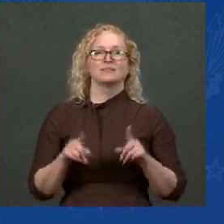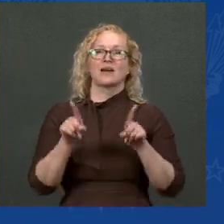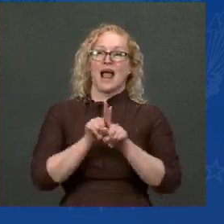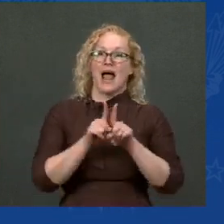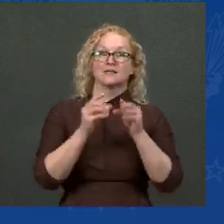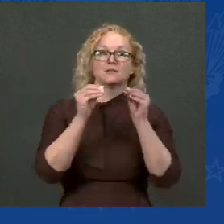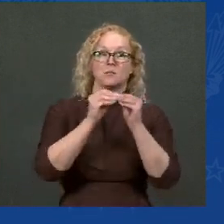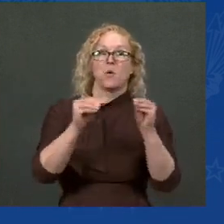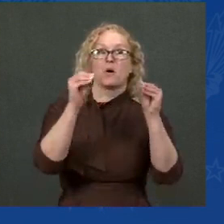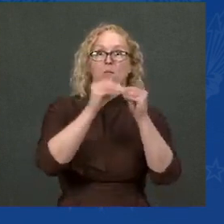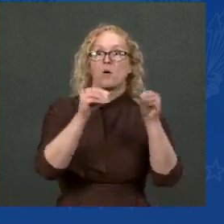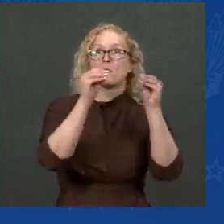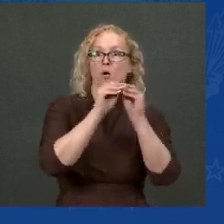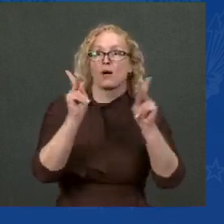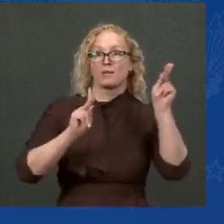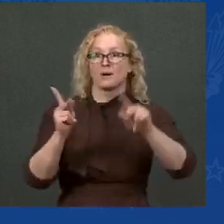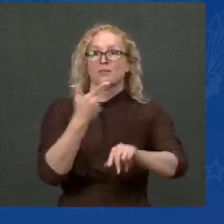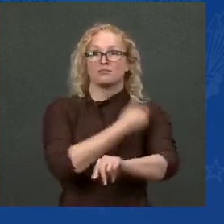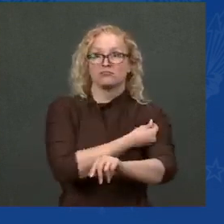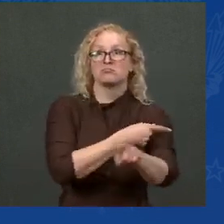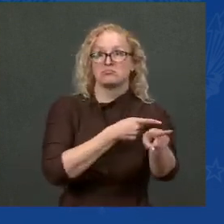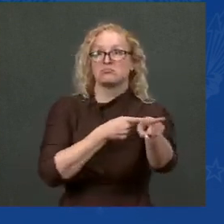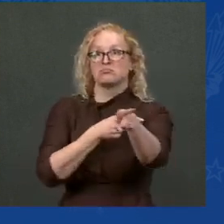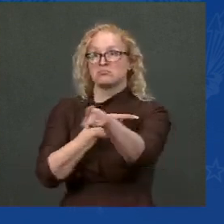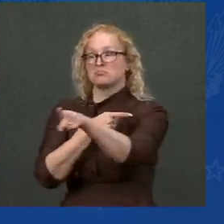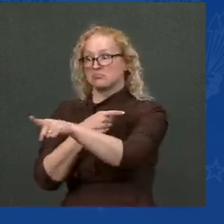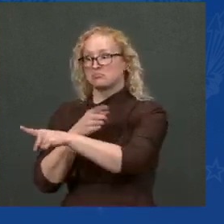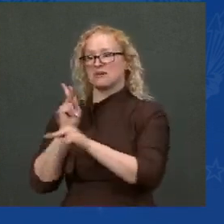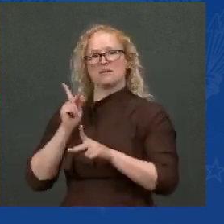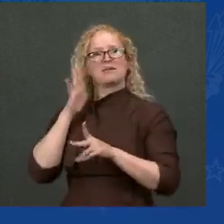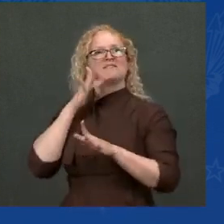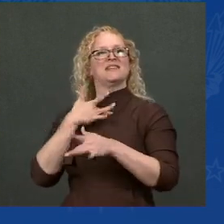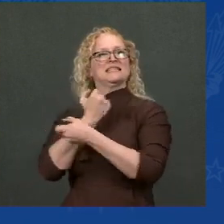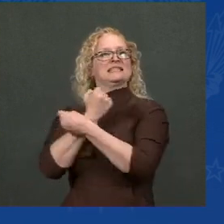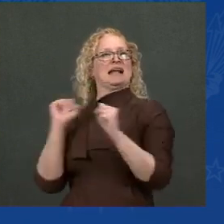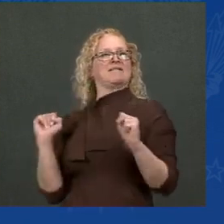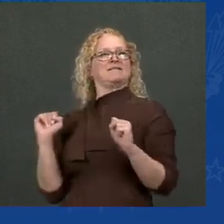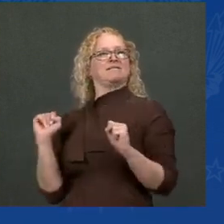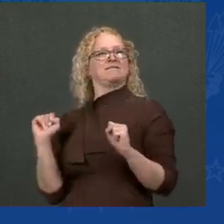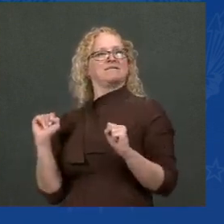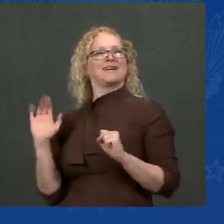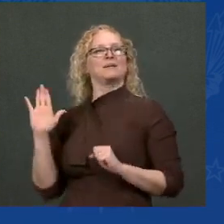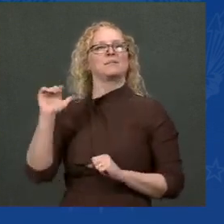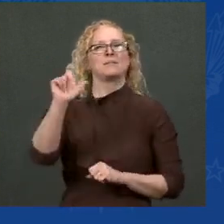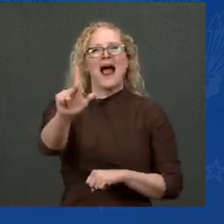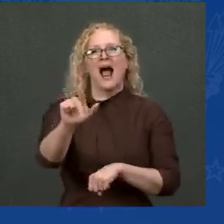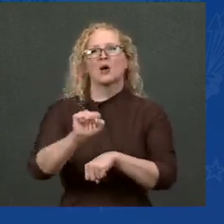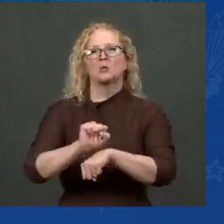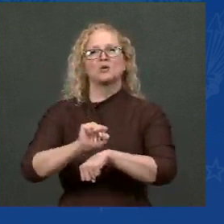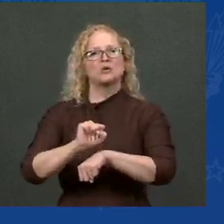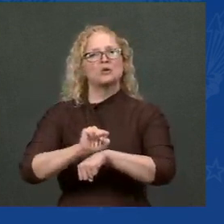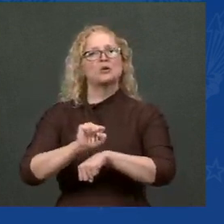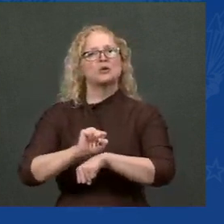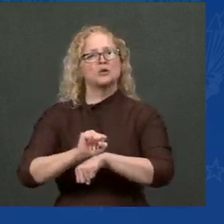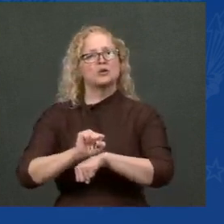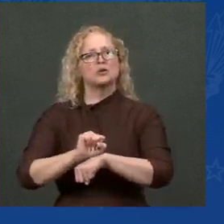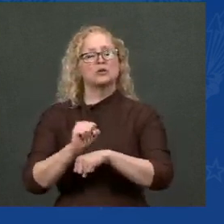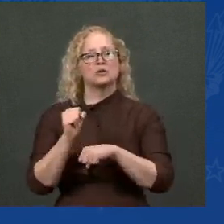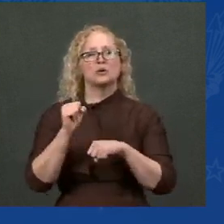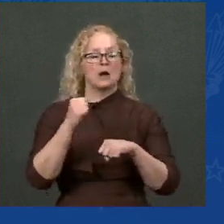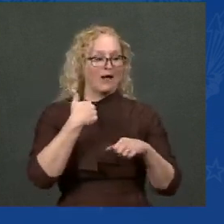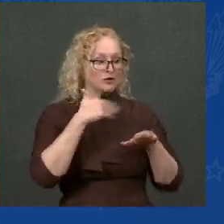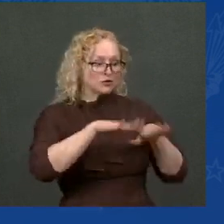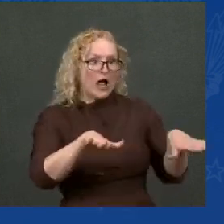It's because there are fewer disruptions to things like childcare. Again, beating COVID-19